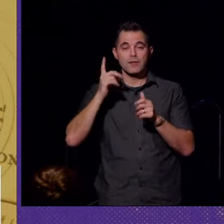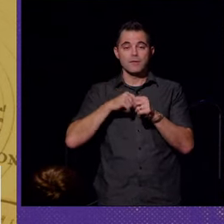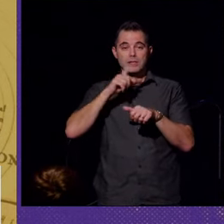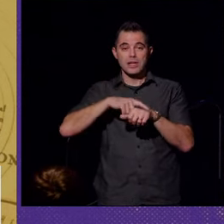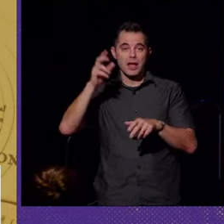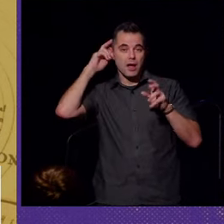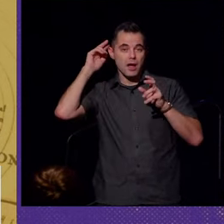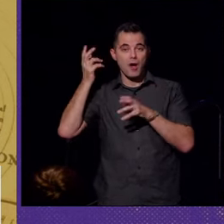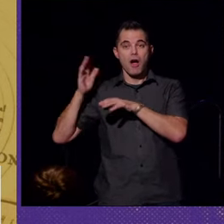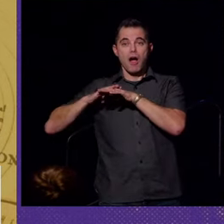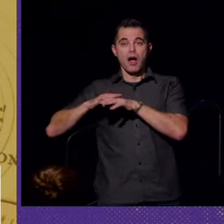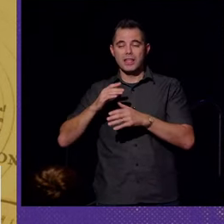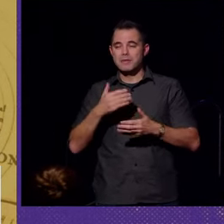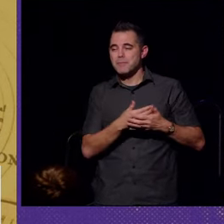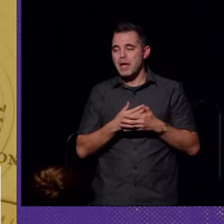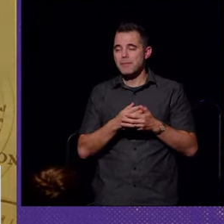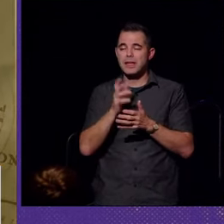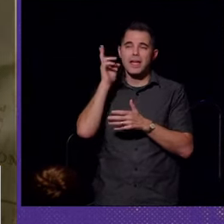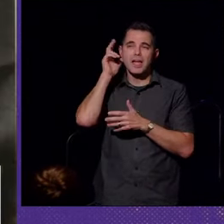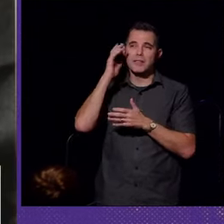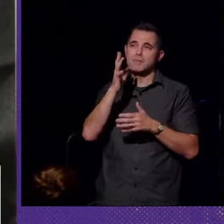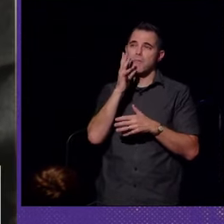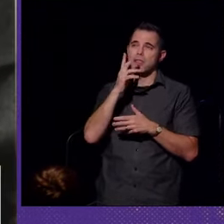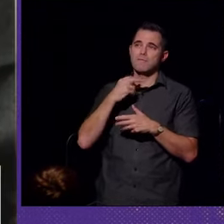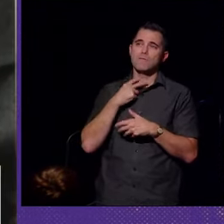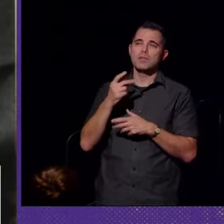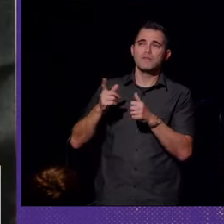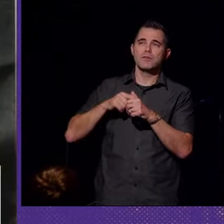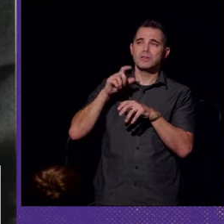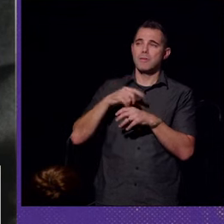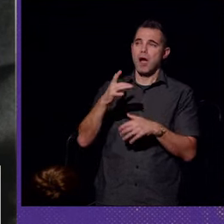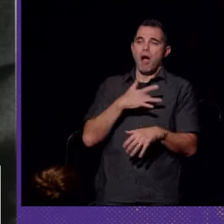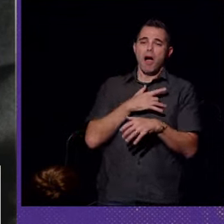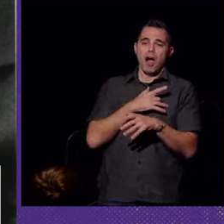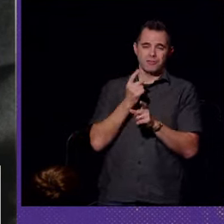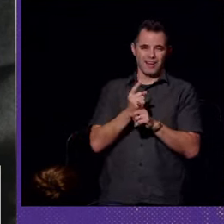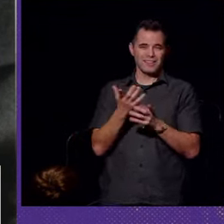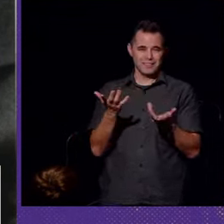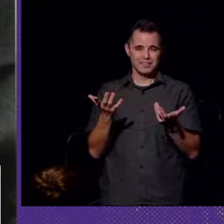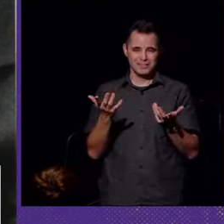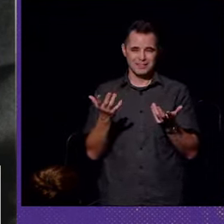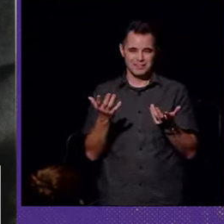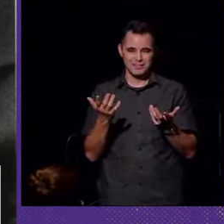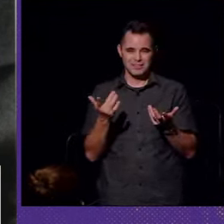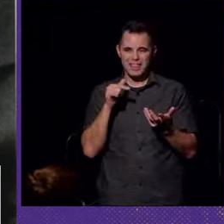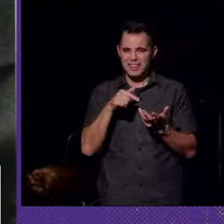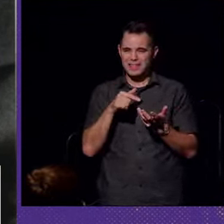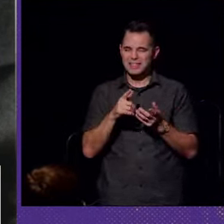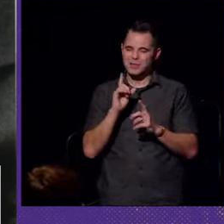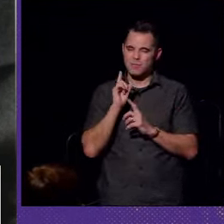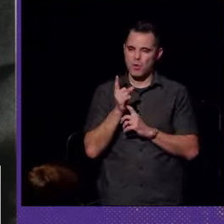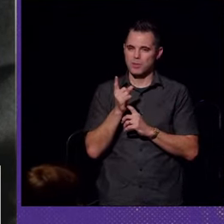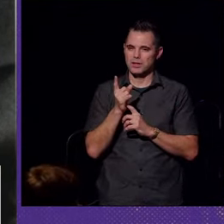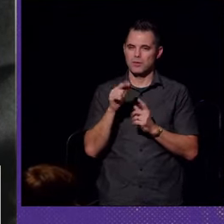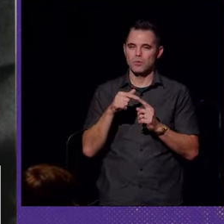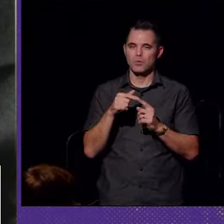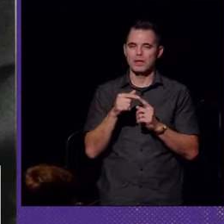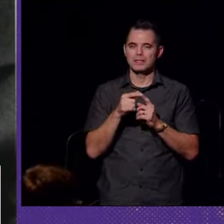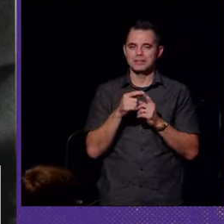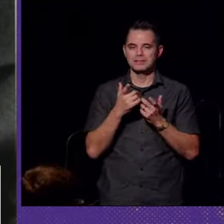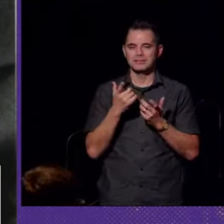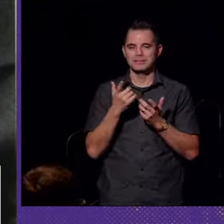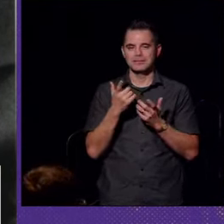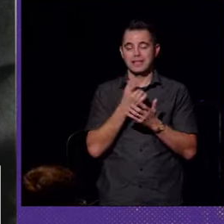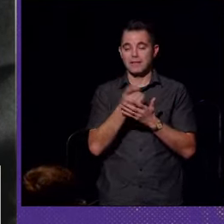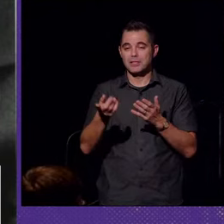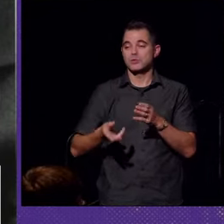A deaf baby hearing the mother's voice for the first time? This is the moment when a device is